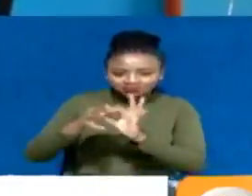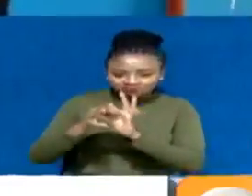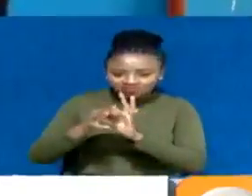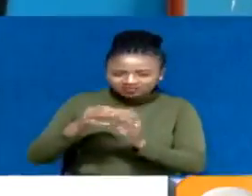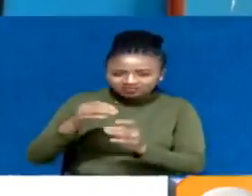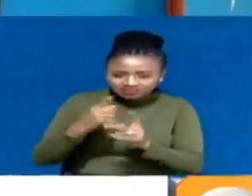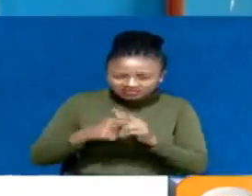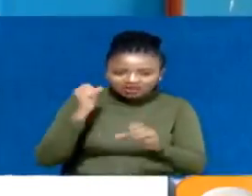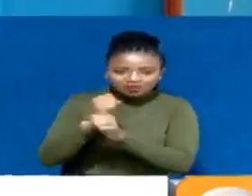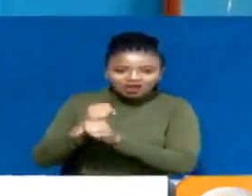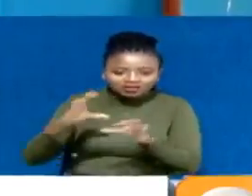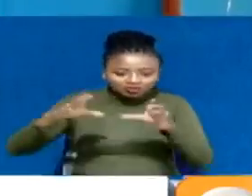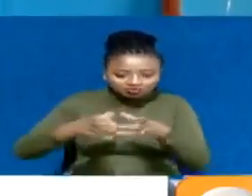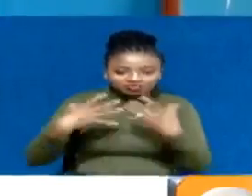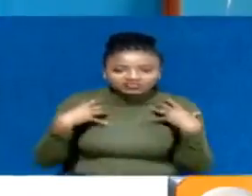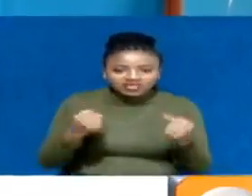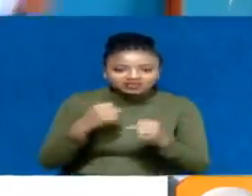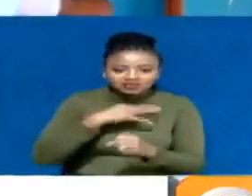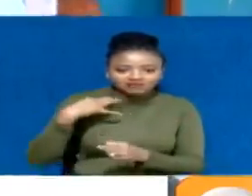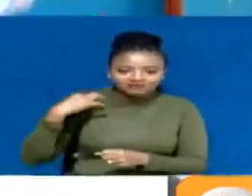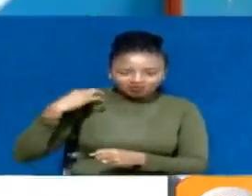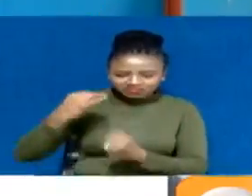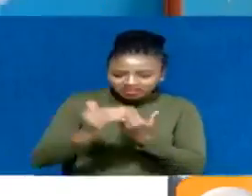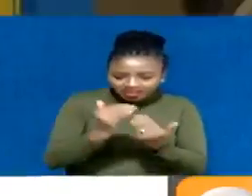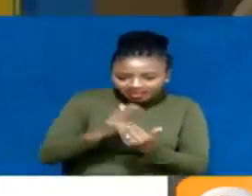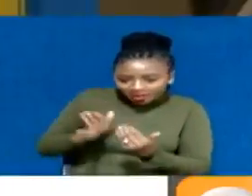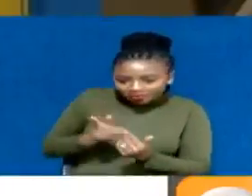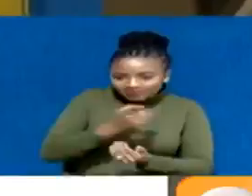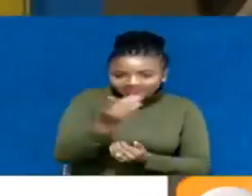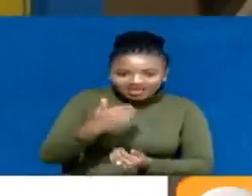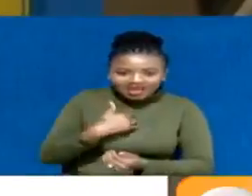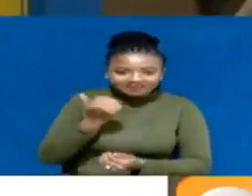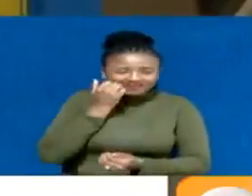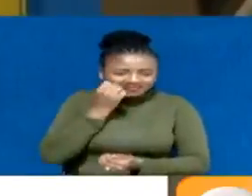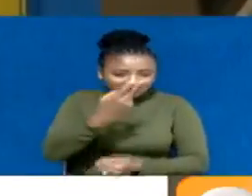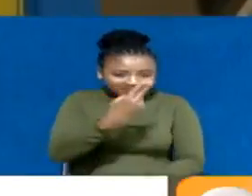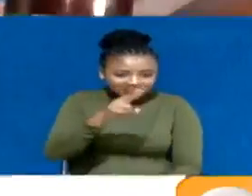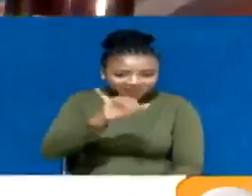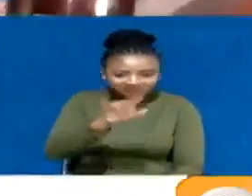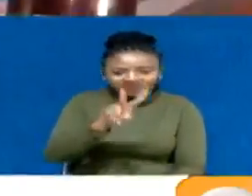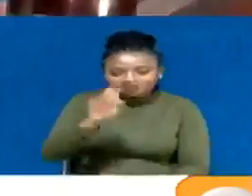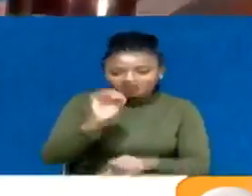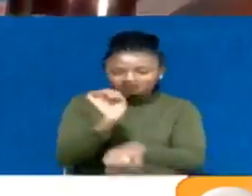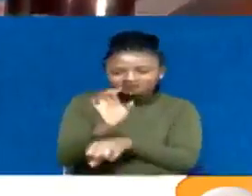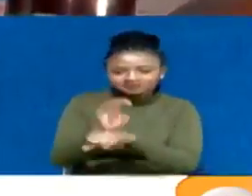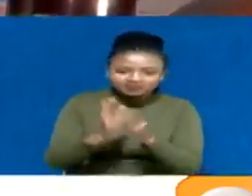community health volunteer, handling HIV-positive mothers at a private hospital in Gilgil.